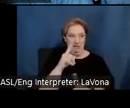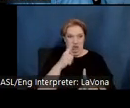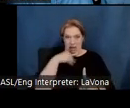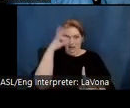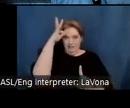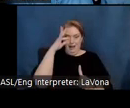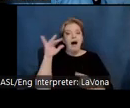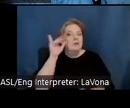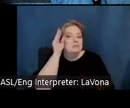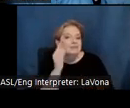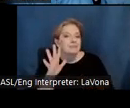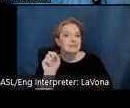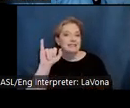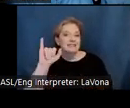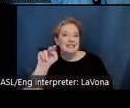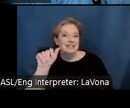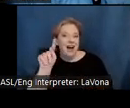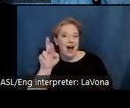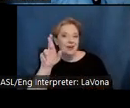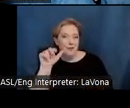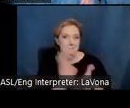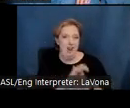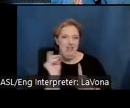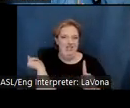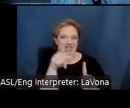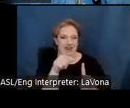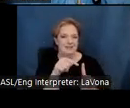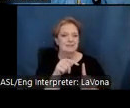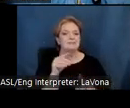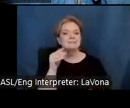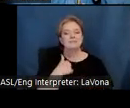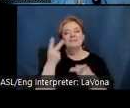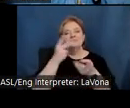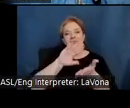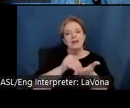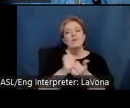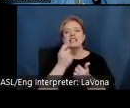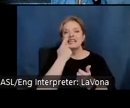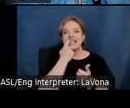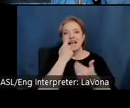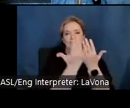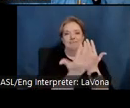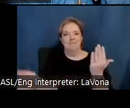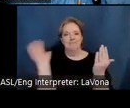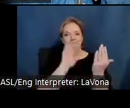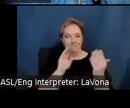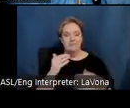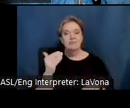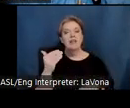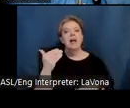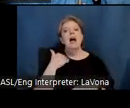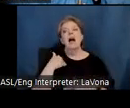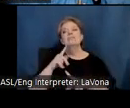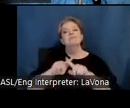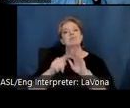got married here. The Glass Facade Visitor Center offers a cafe and rotating exhibitions.